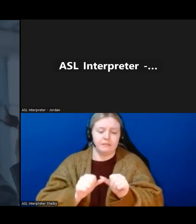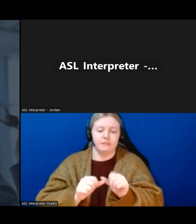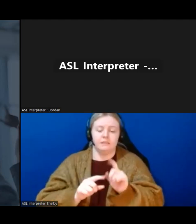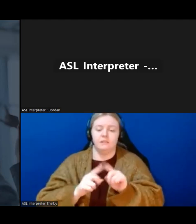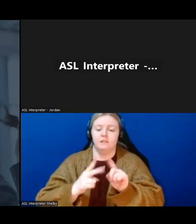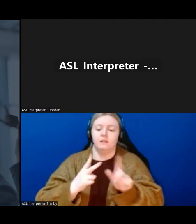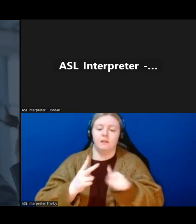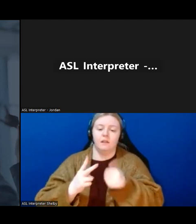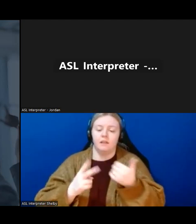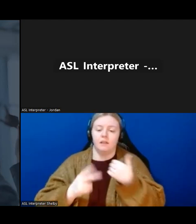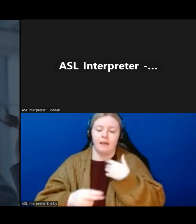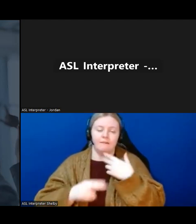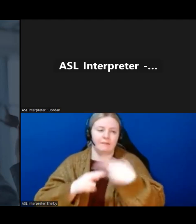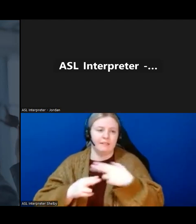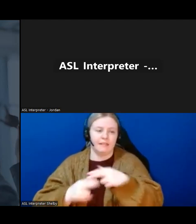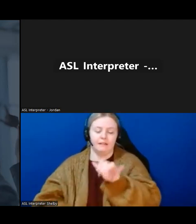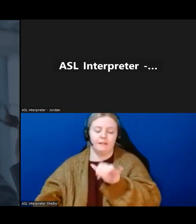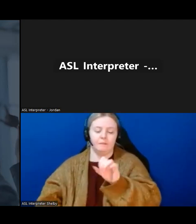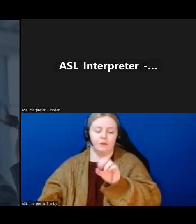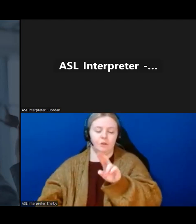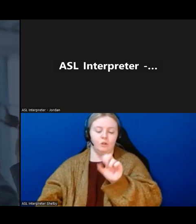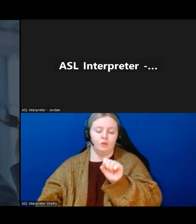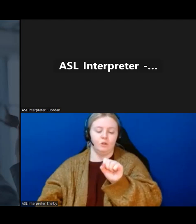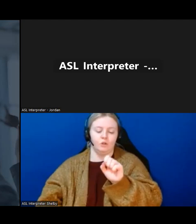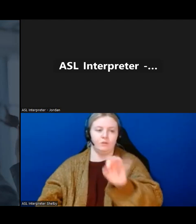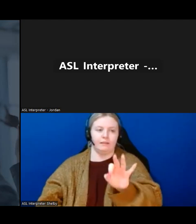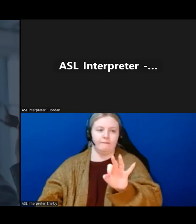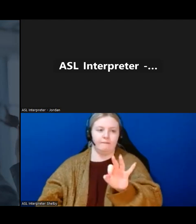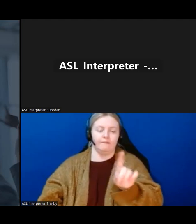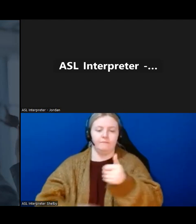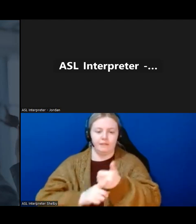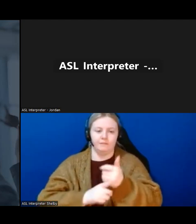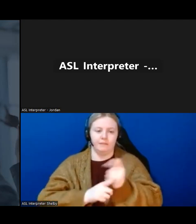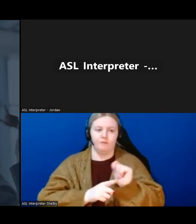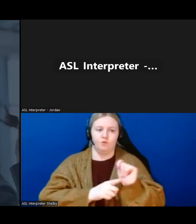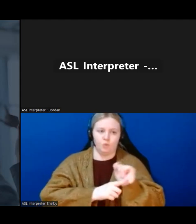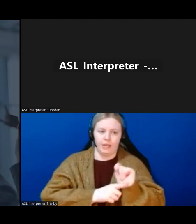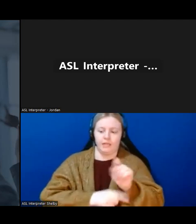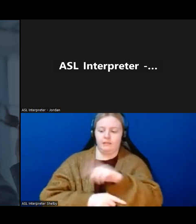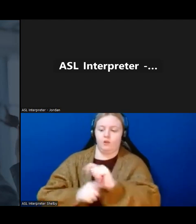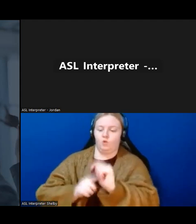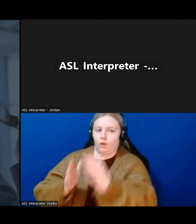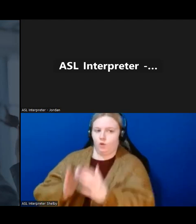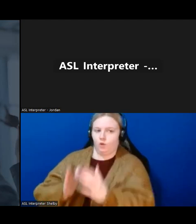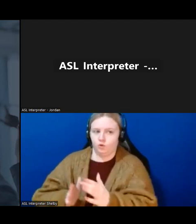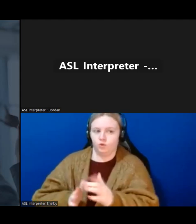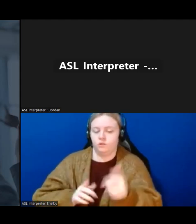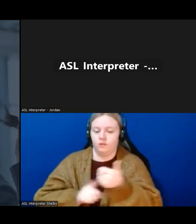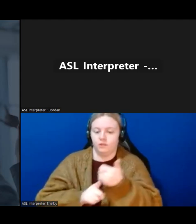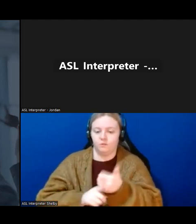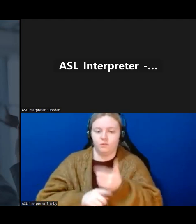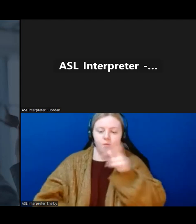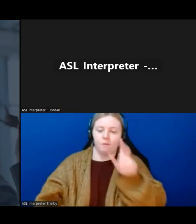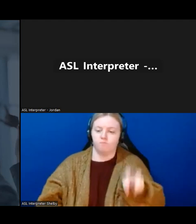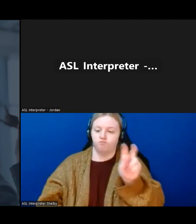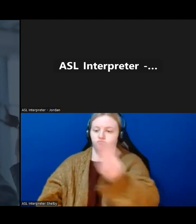Yusuf who joined the team. He's our trainer-trainer coordinator, and he's actually going to be going around the island at different